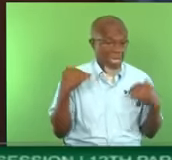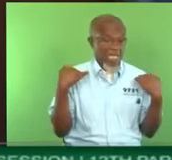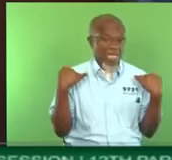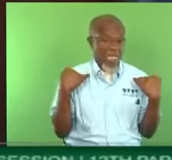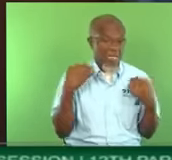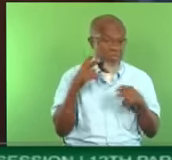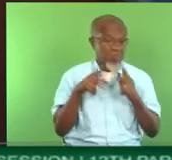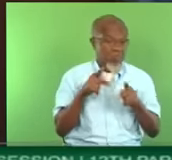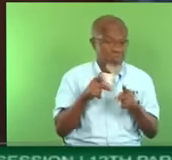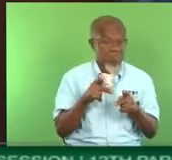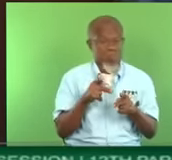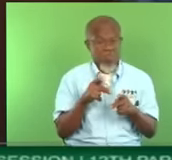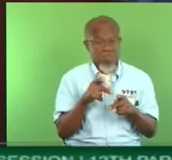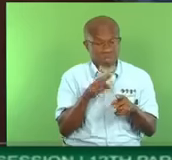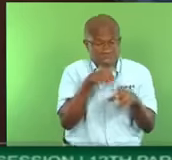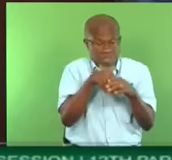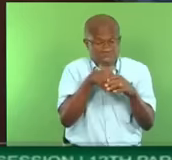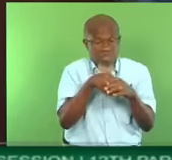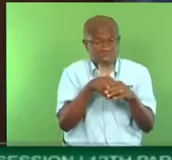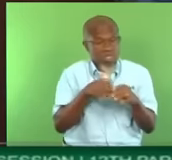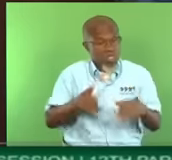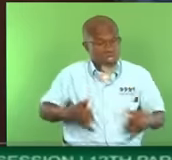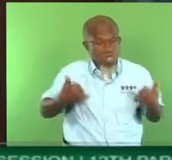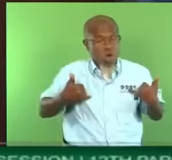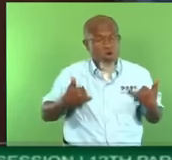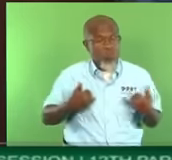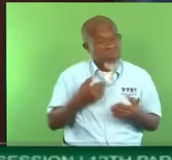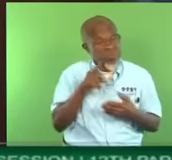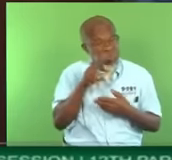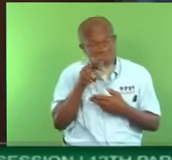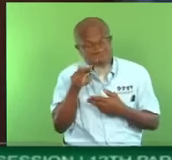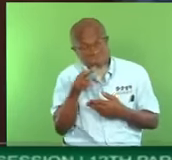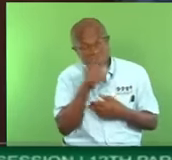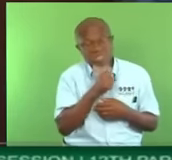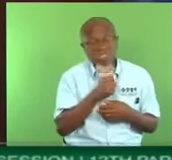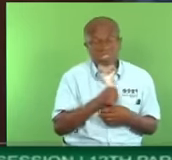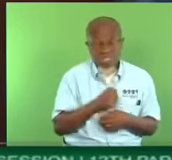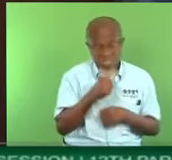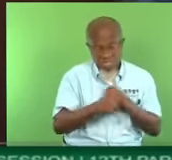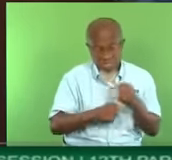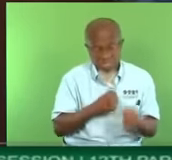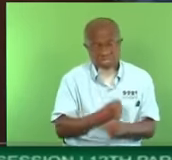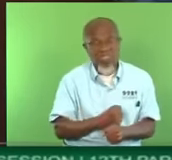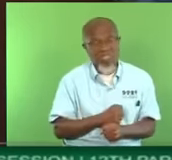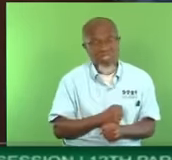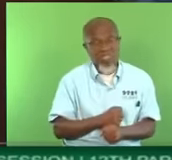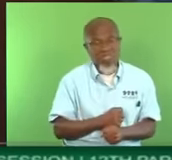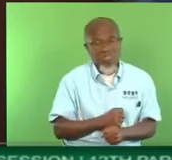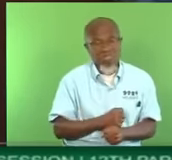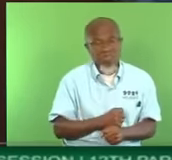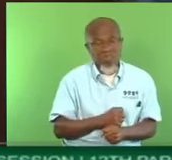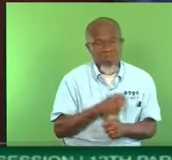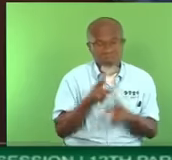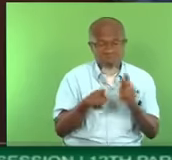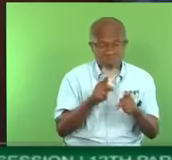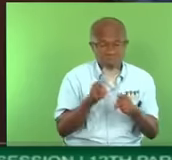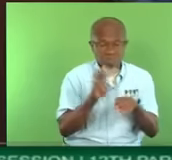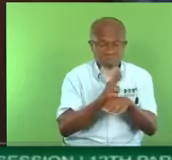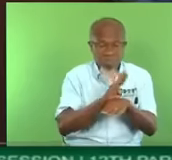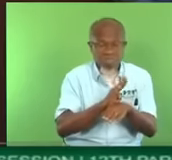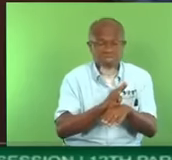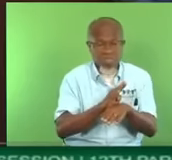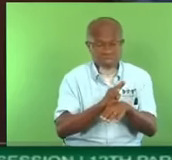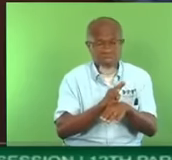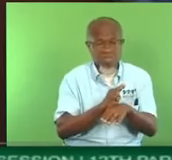And they are in fear, some of them. They have to be alert, to be vigilant. They do the best under the circumstances. But you spend